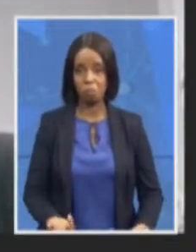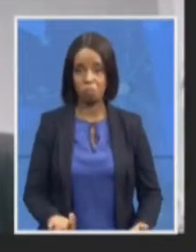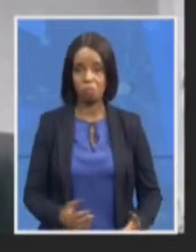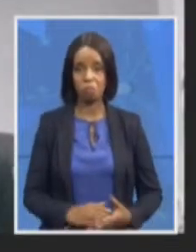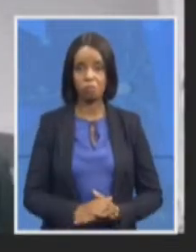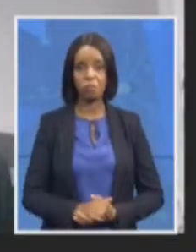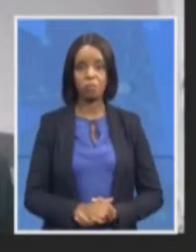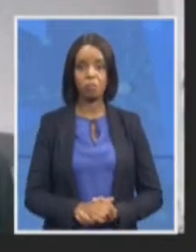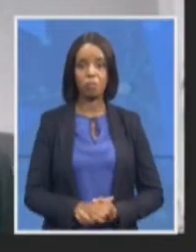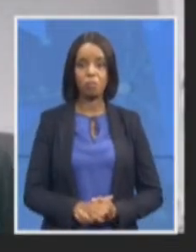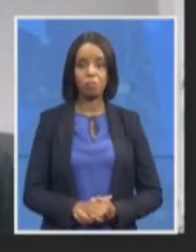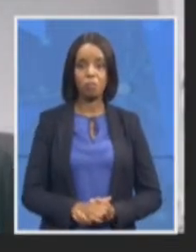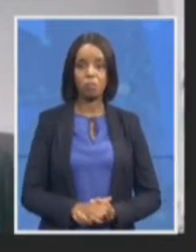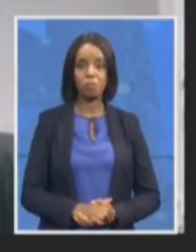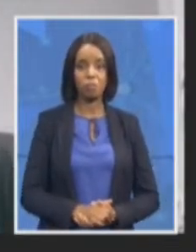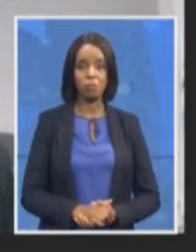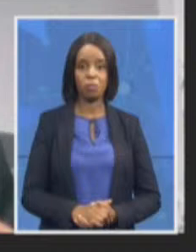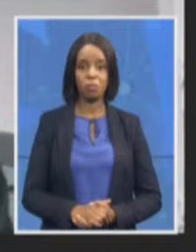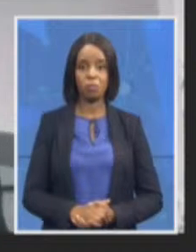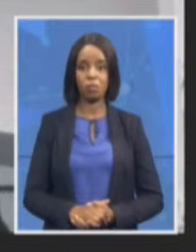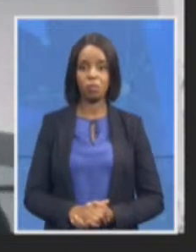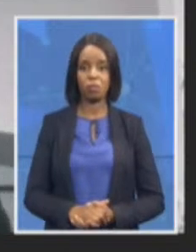thank you so